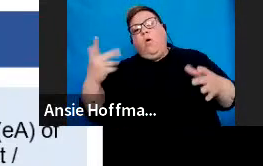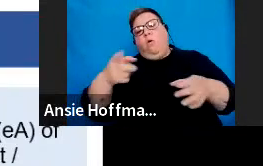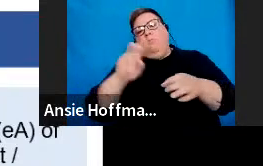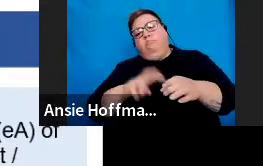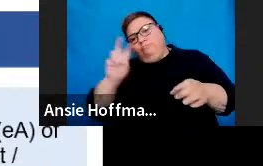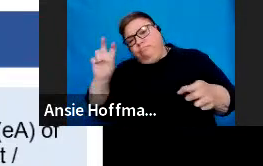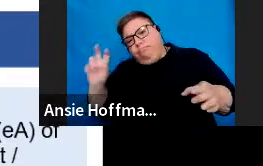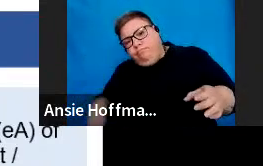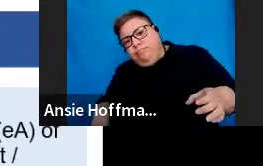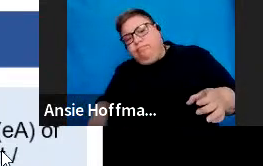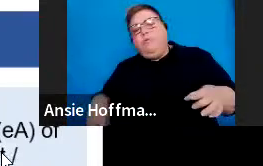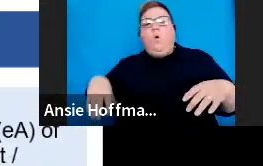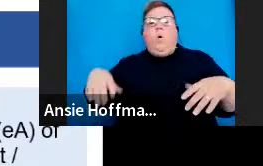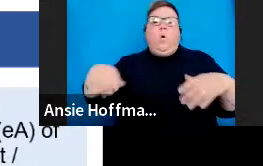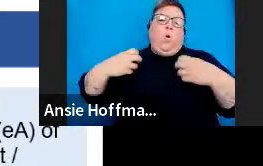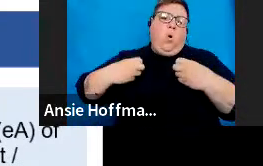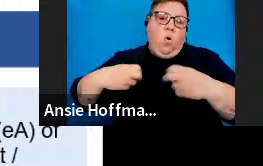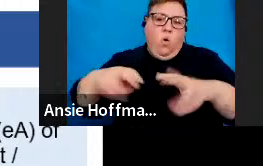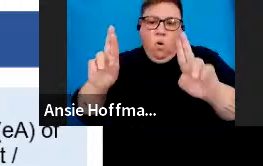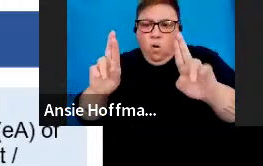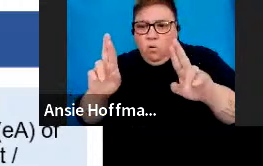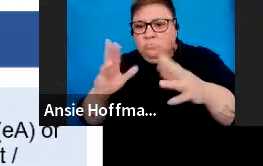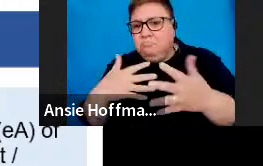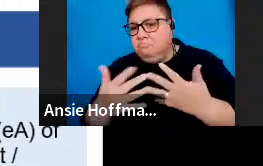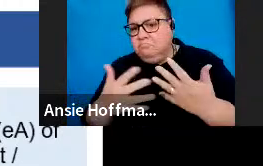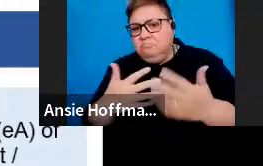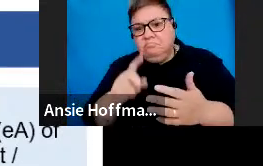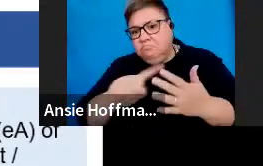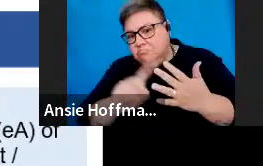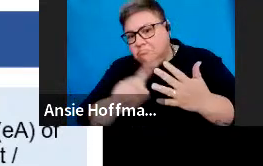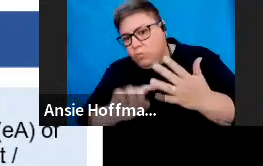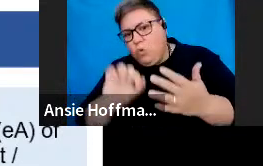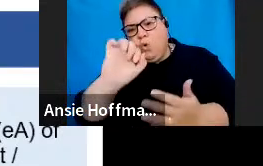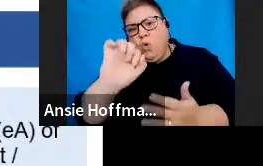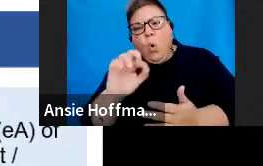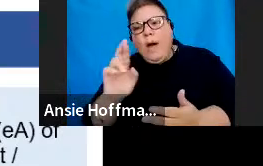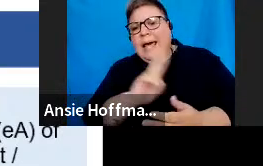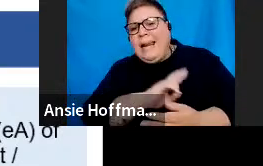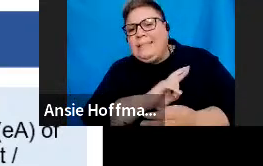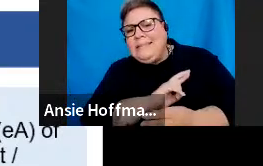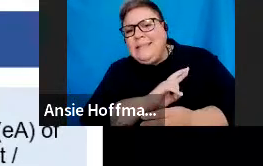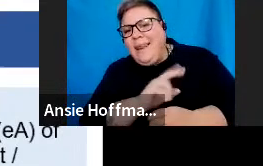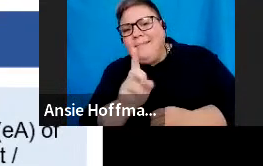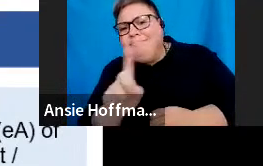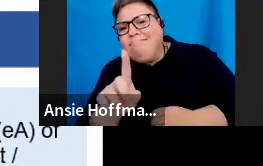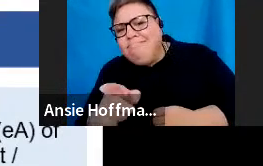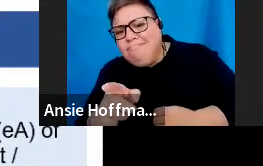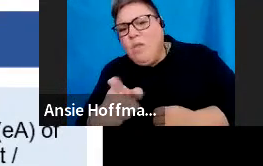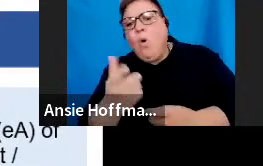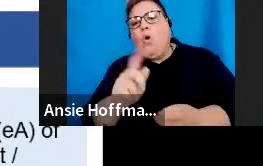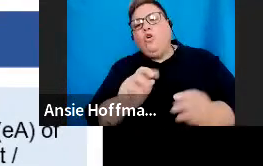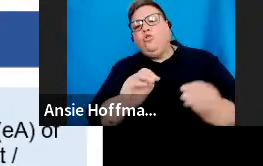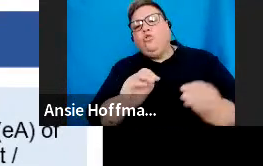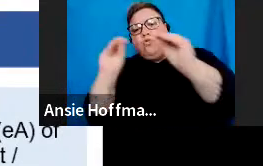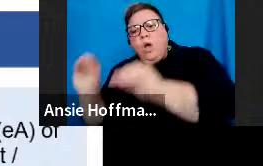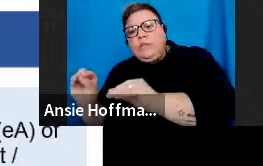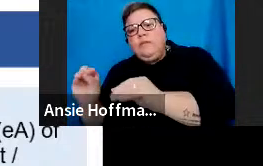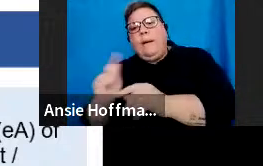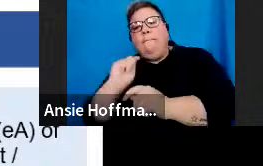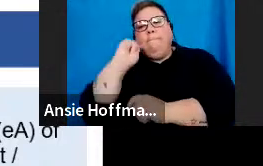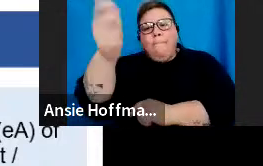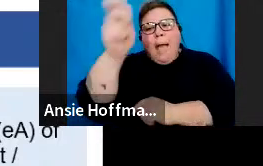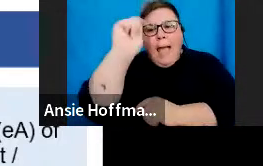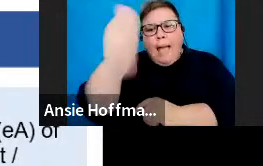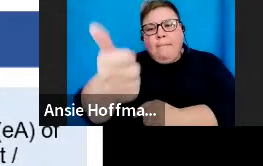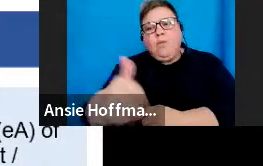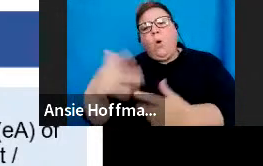section paragraph, EA of the definition of gross income, transfer or payment, future surplus, unclaimed